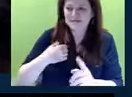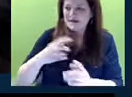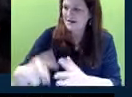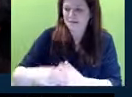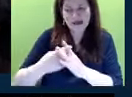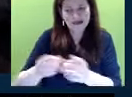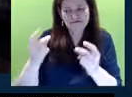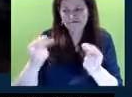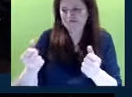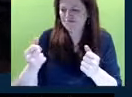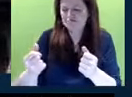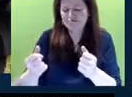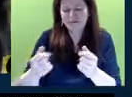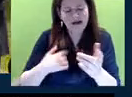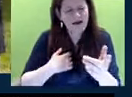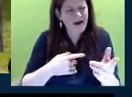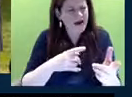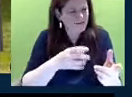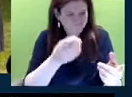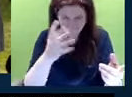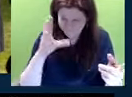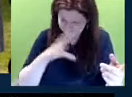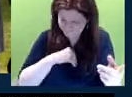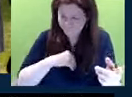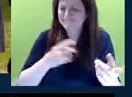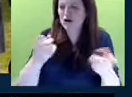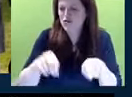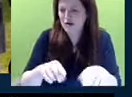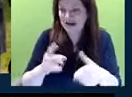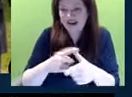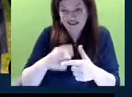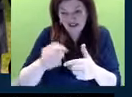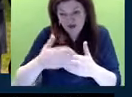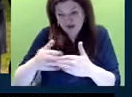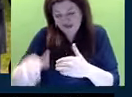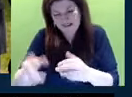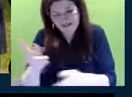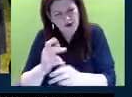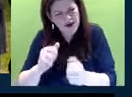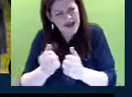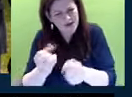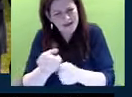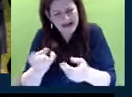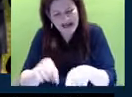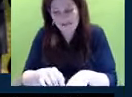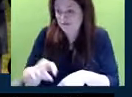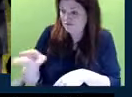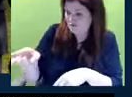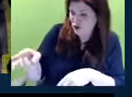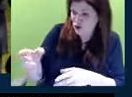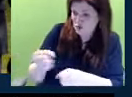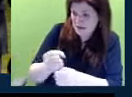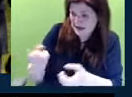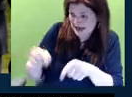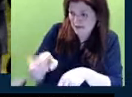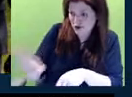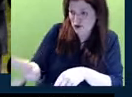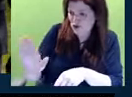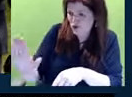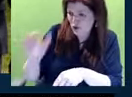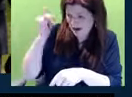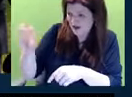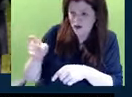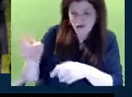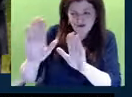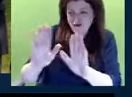And the rest of it was trying to figure out how we were going to make it happen. I said, well, you make it happen, it's your idea, you got great people,